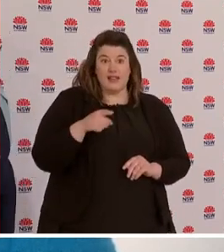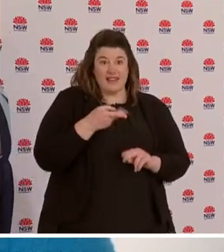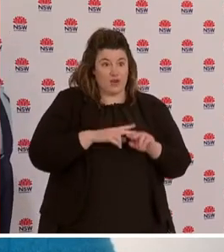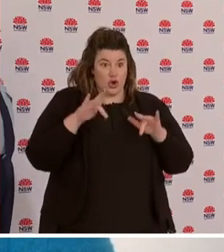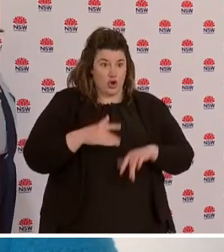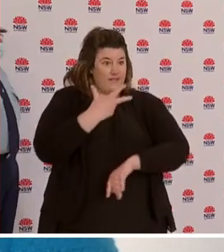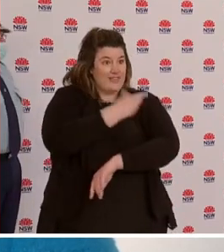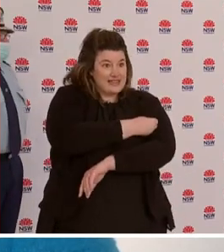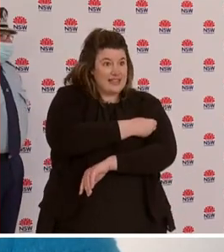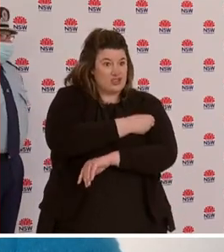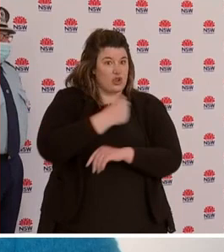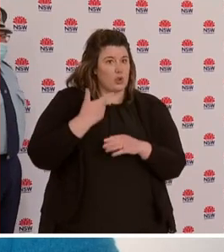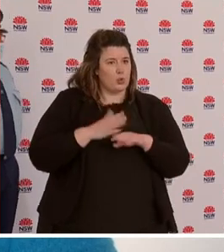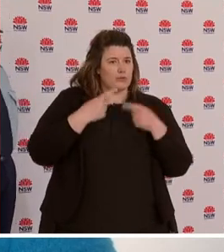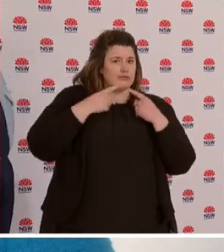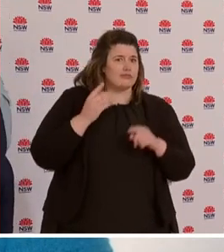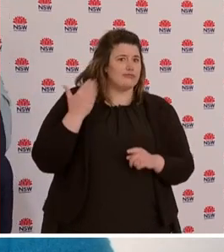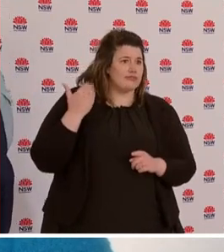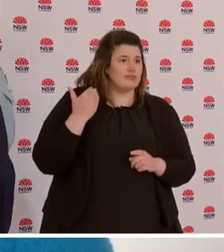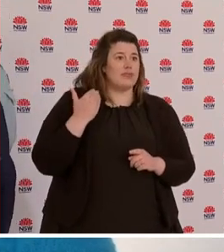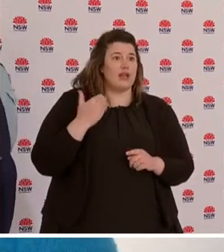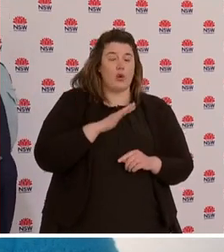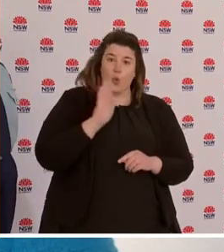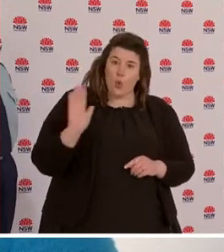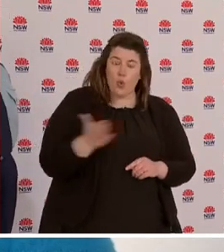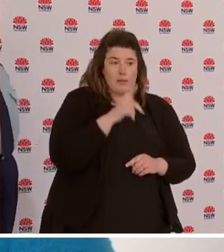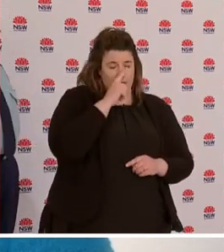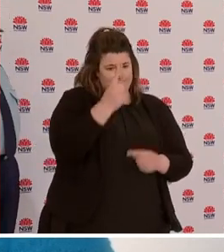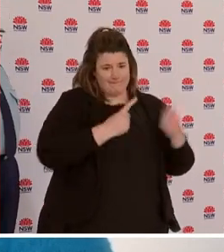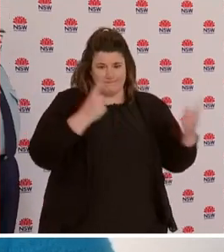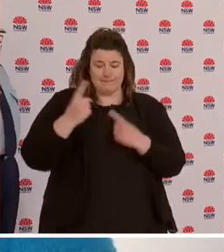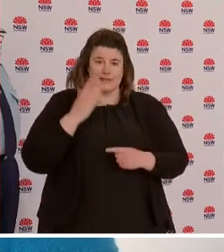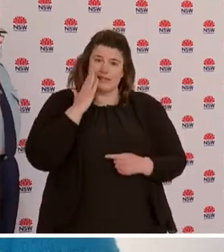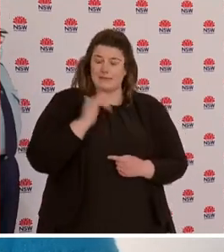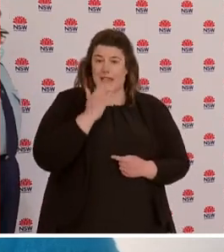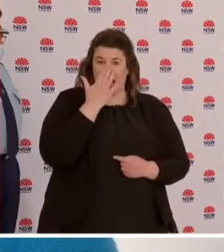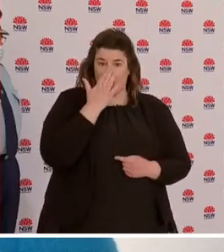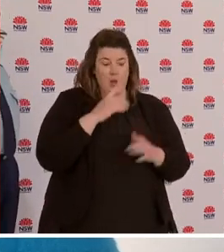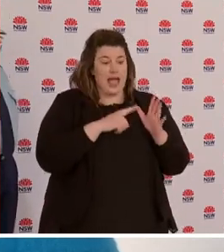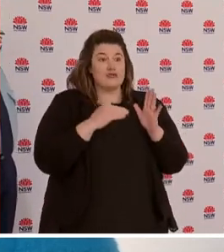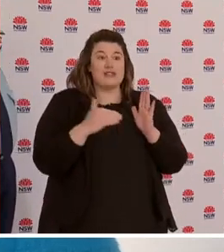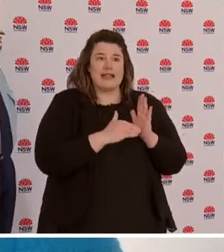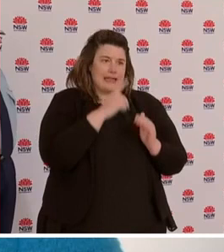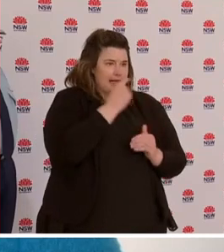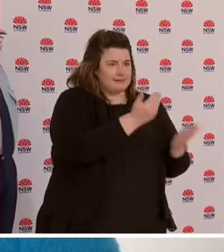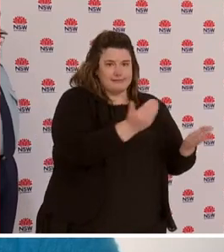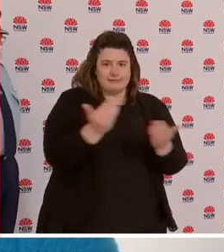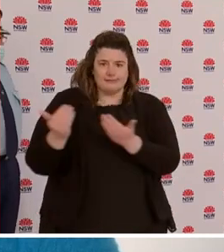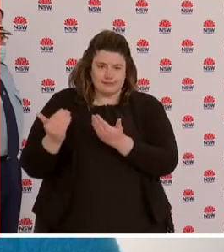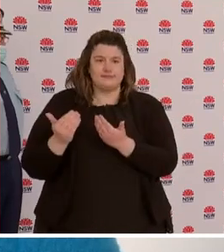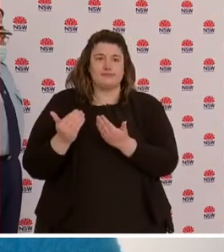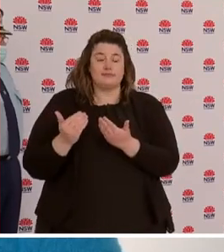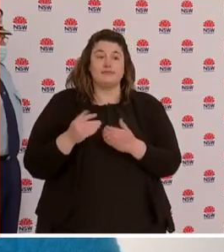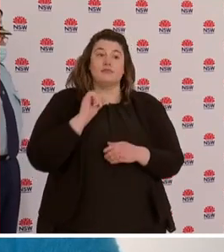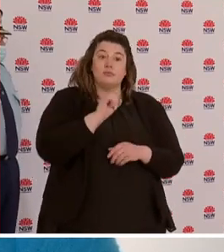last few days. So everybody is welcome to come forward and get the AstraZeneca vaccine. And please know that whether it's through your GP,